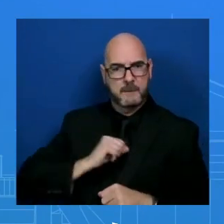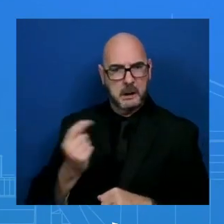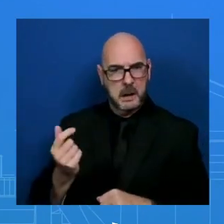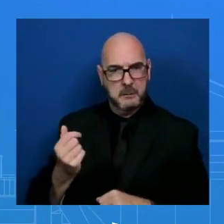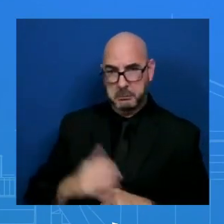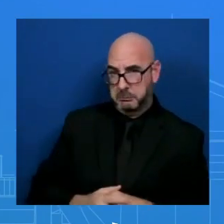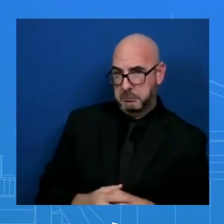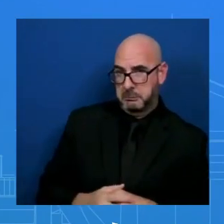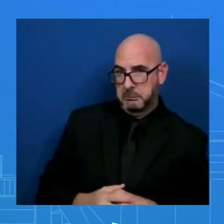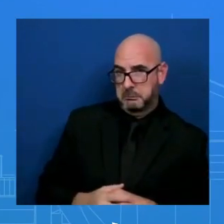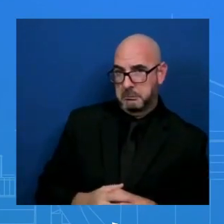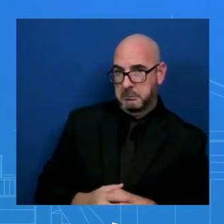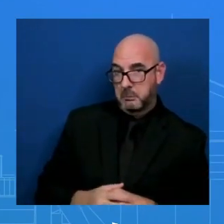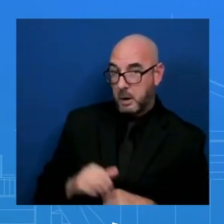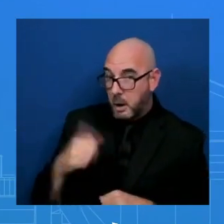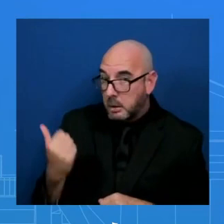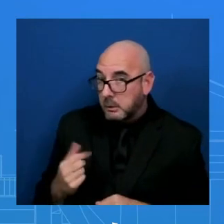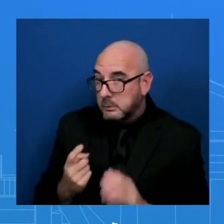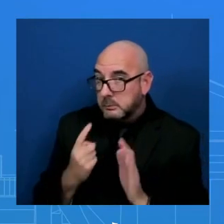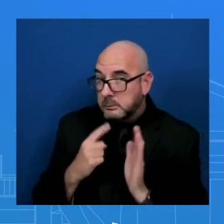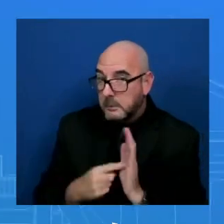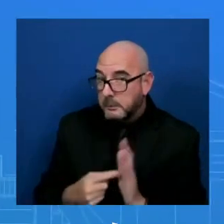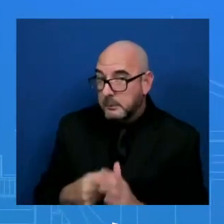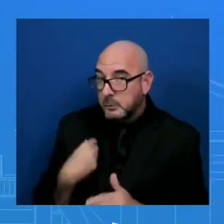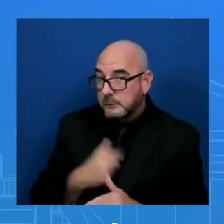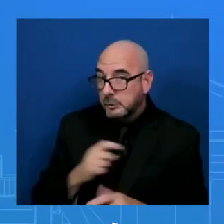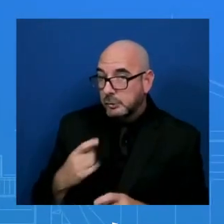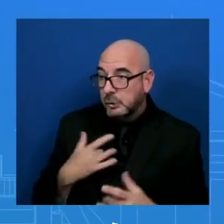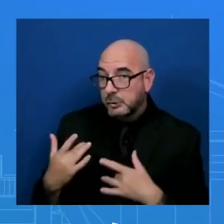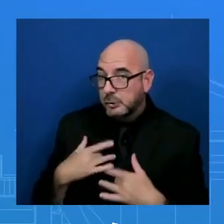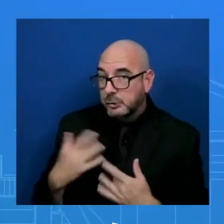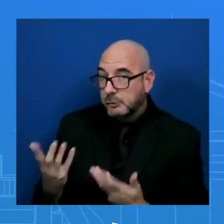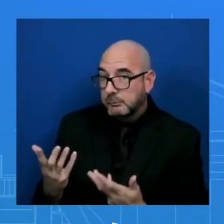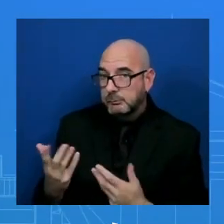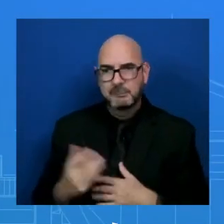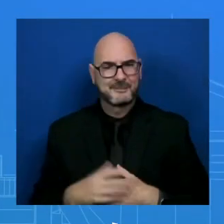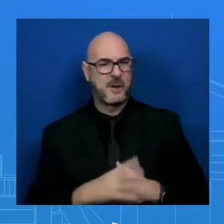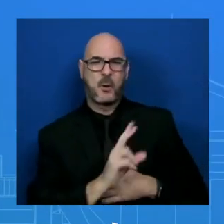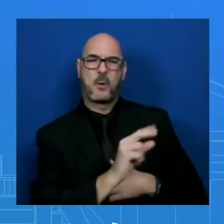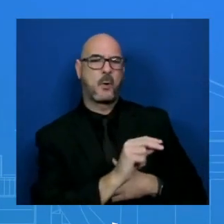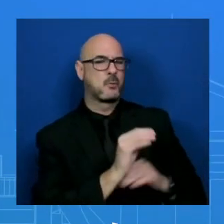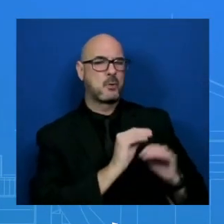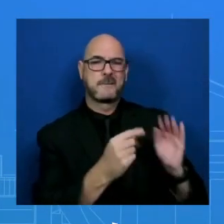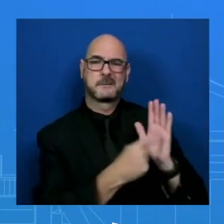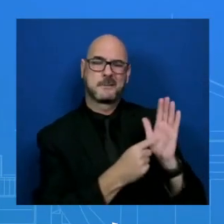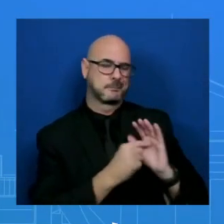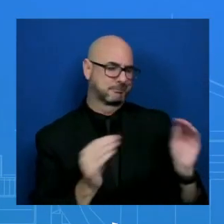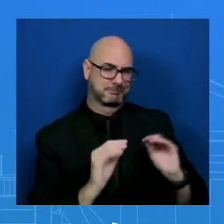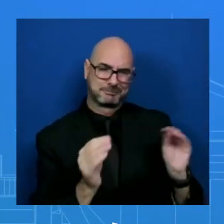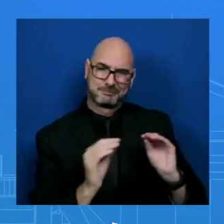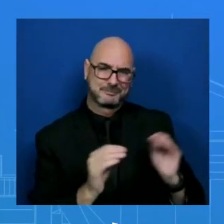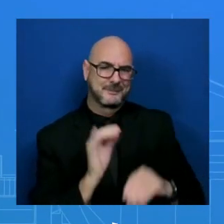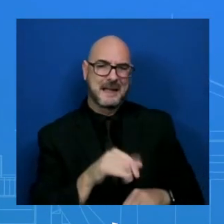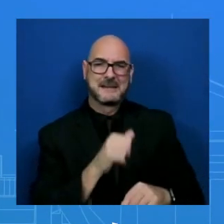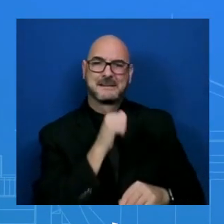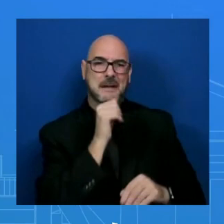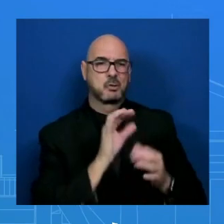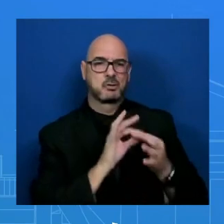symptoms or if there's any concern around that? No, no other – no symptoms at all that I can – that's related – that would be related to